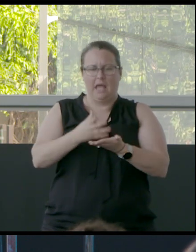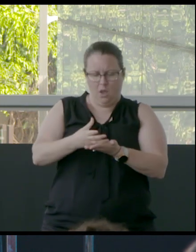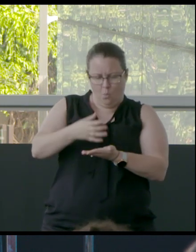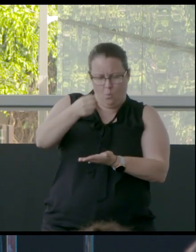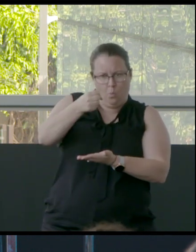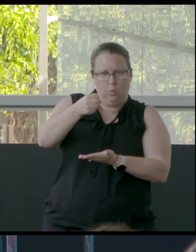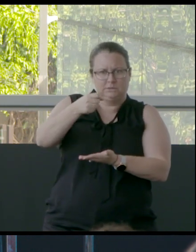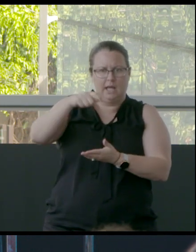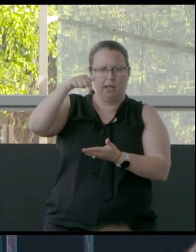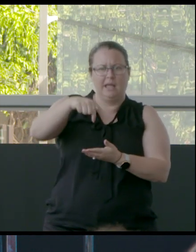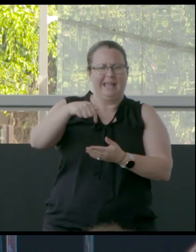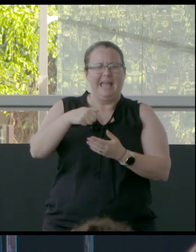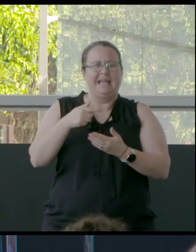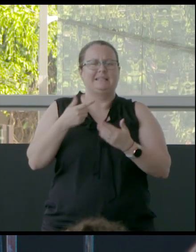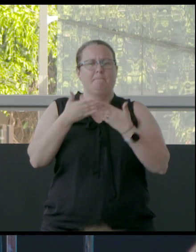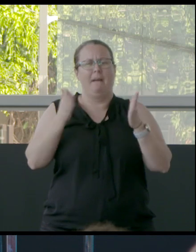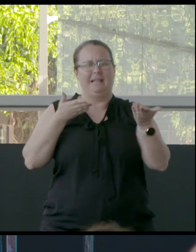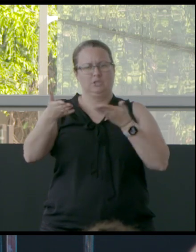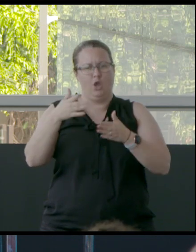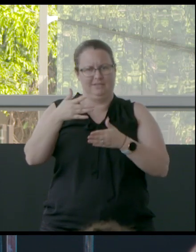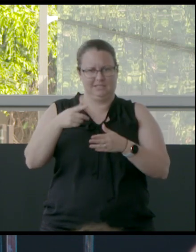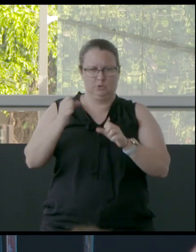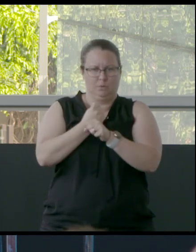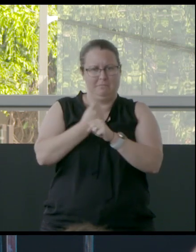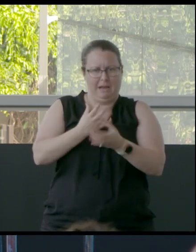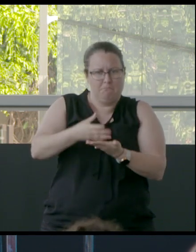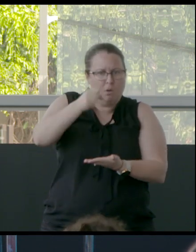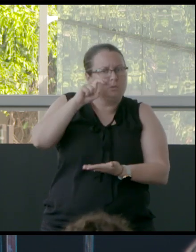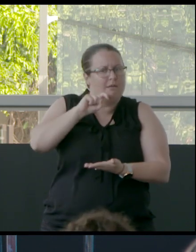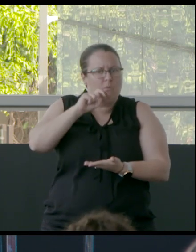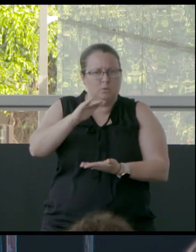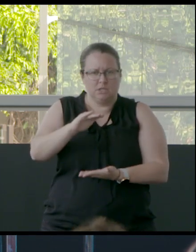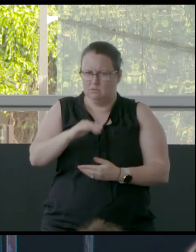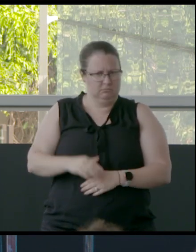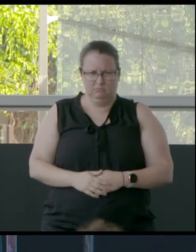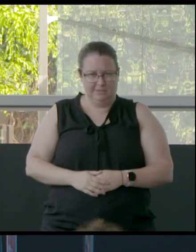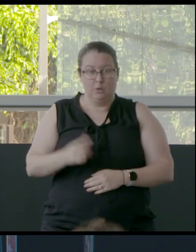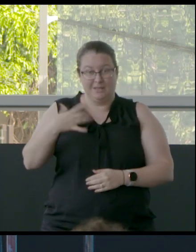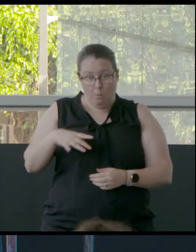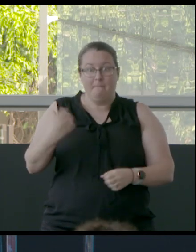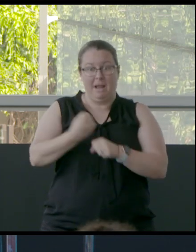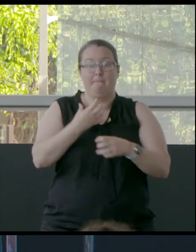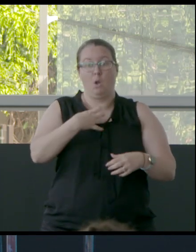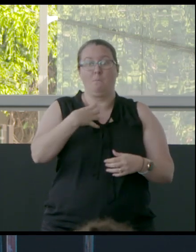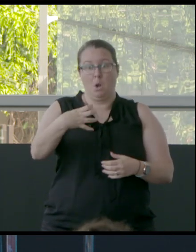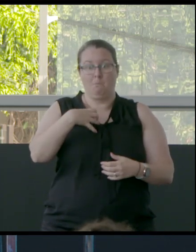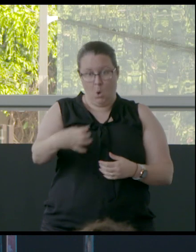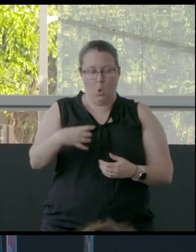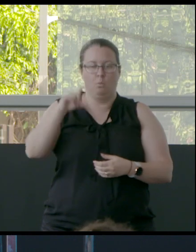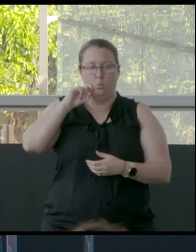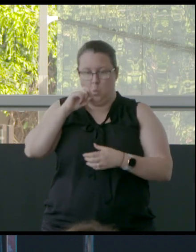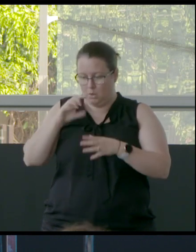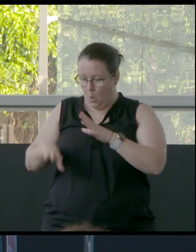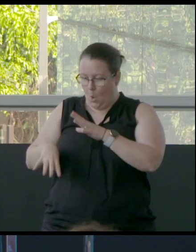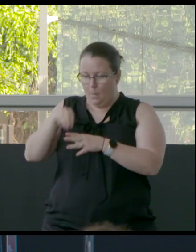public service. It was rejected. They wanted to increase the amount of water pumped from